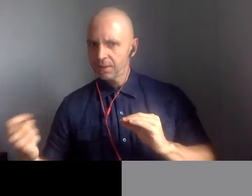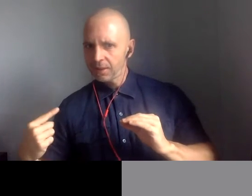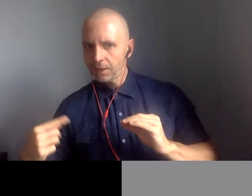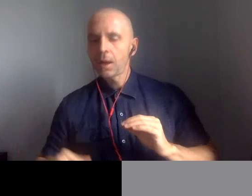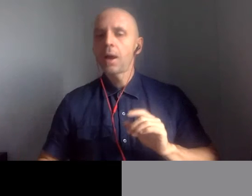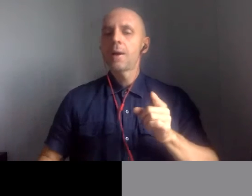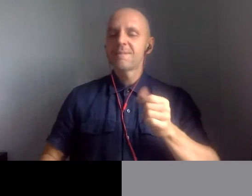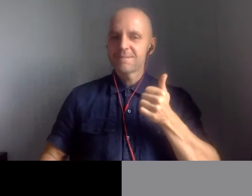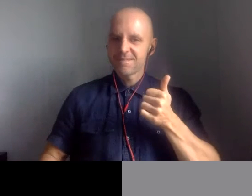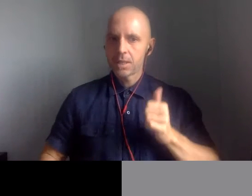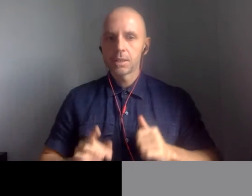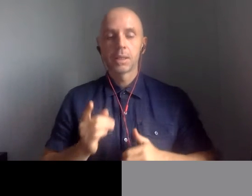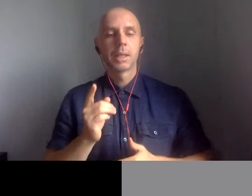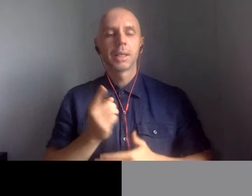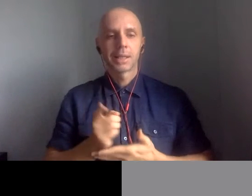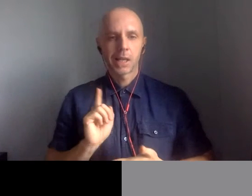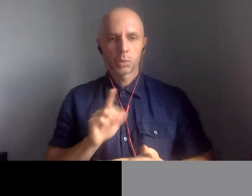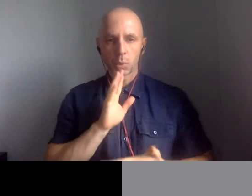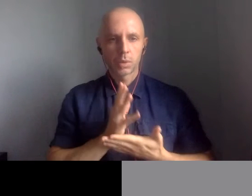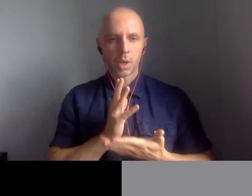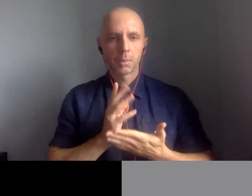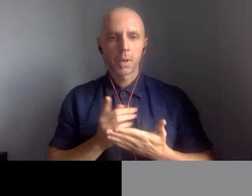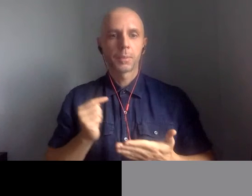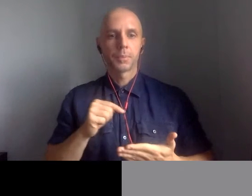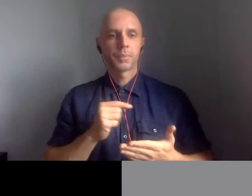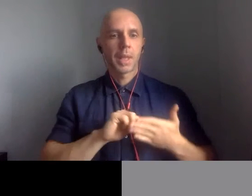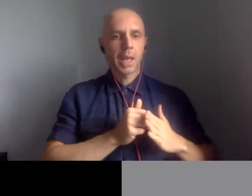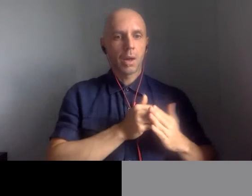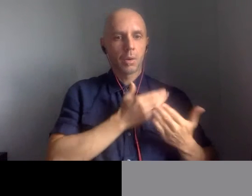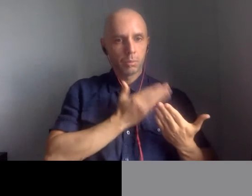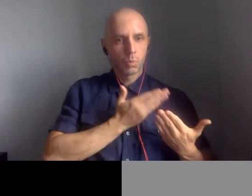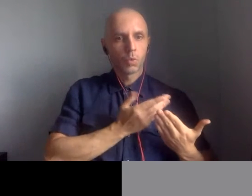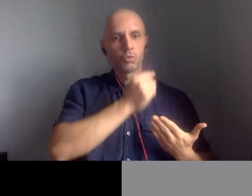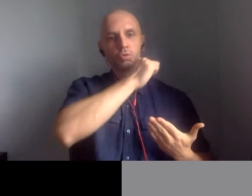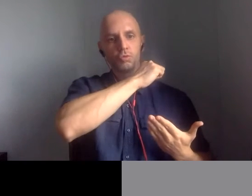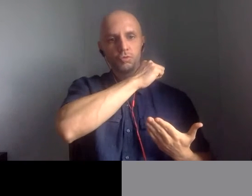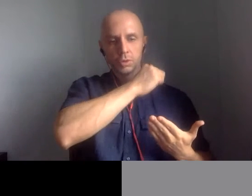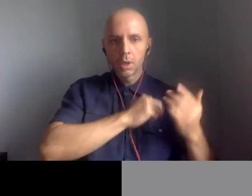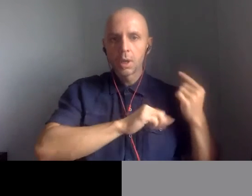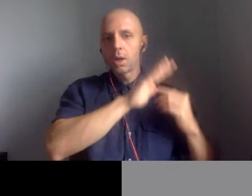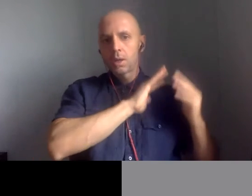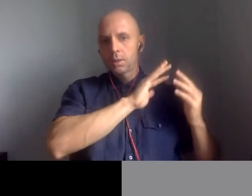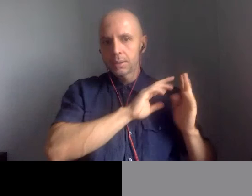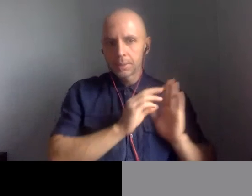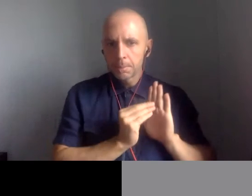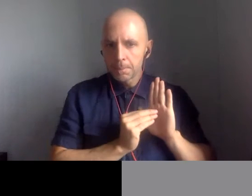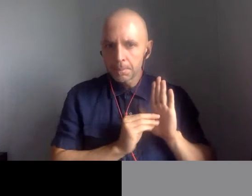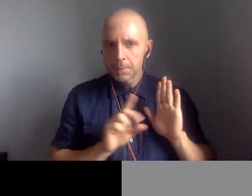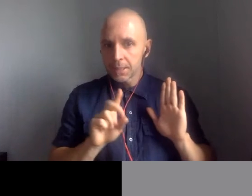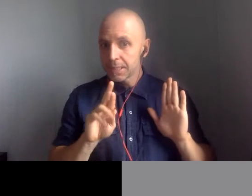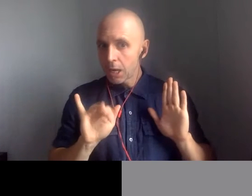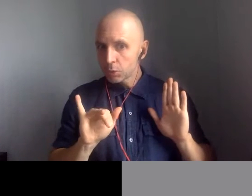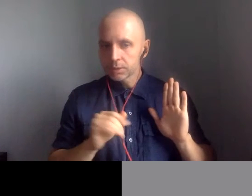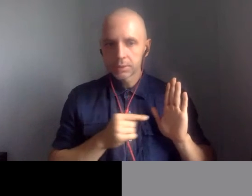of understanding the tensions and anxieties of the war on the home front, we were looking at primary sources